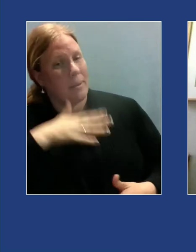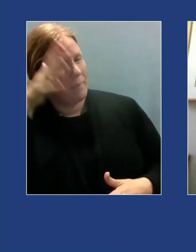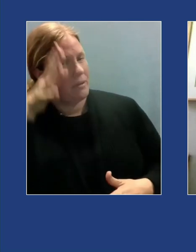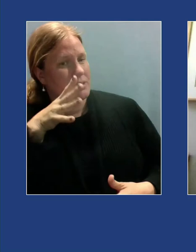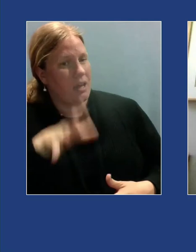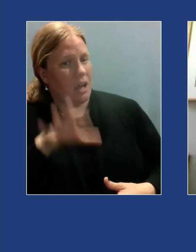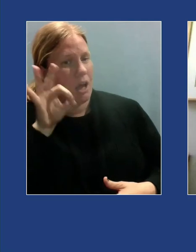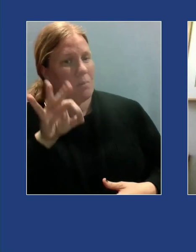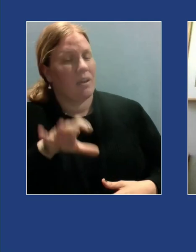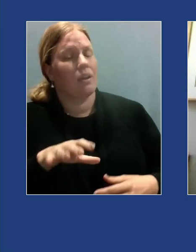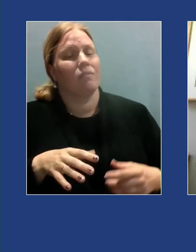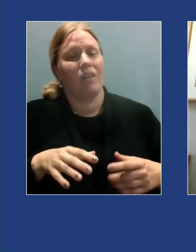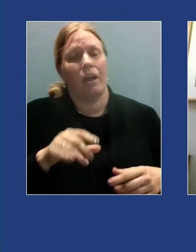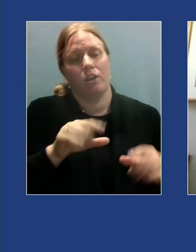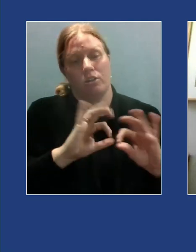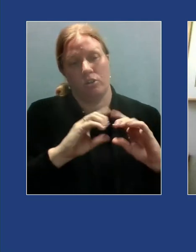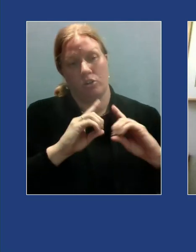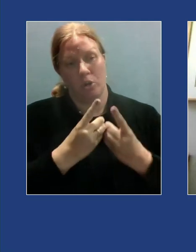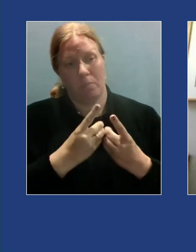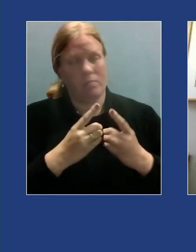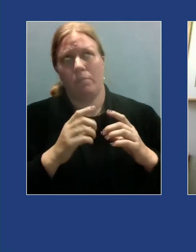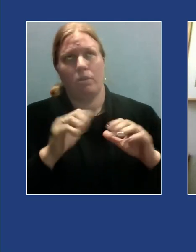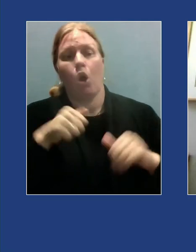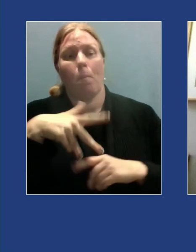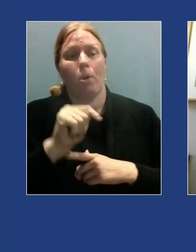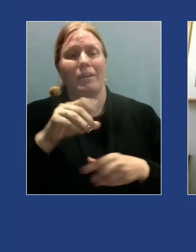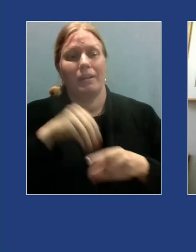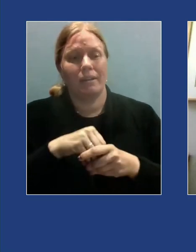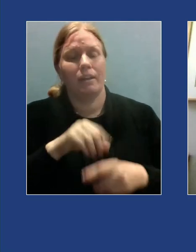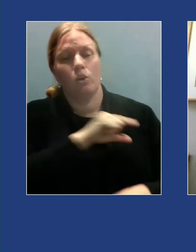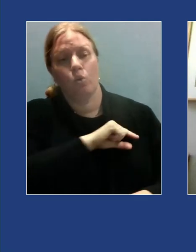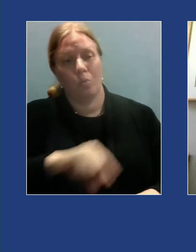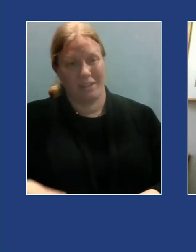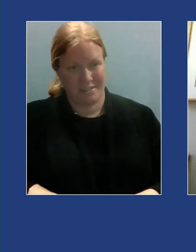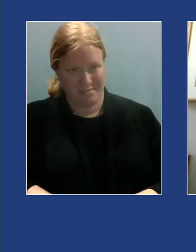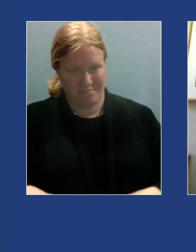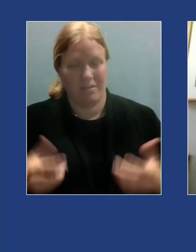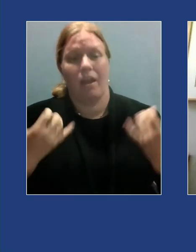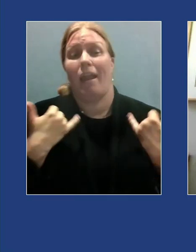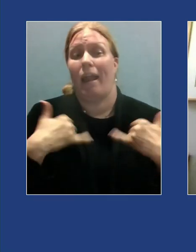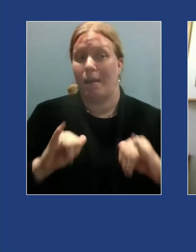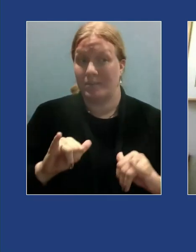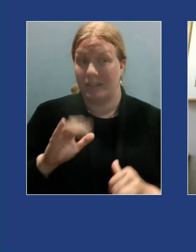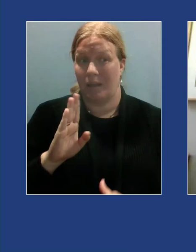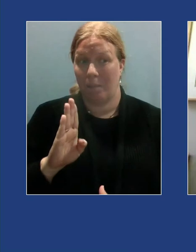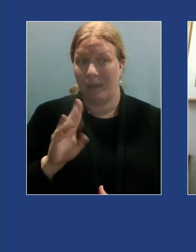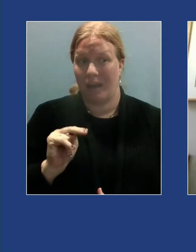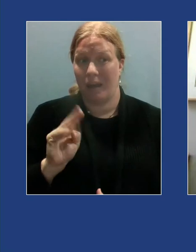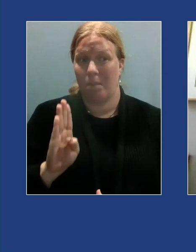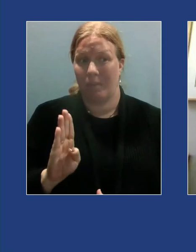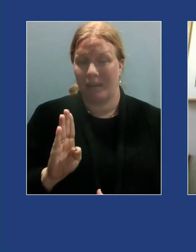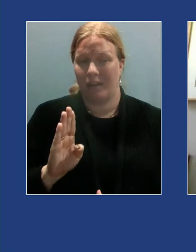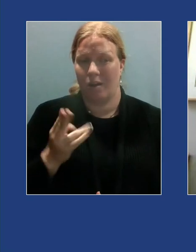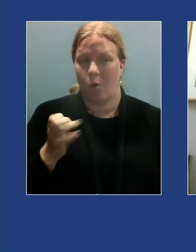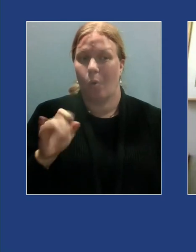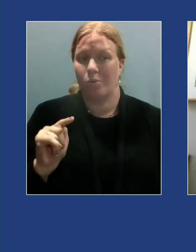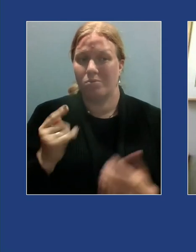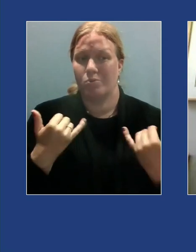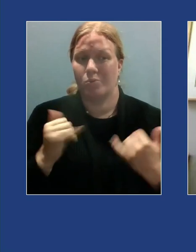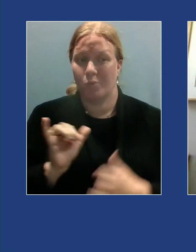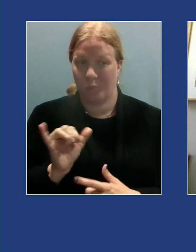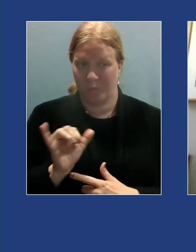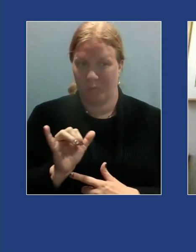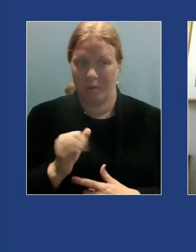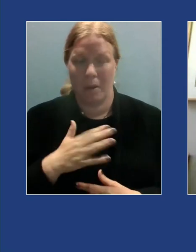and I'm grateful for it every day I'm still an Airbnb host too when my nephew Isaac was born nearly three years ago